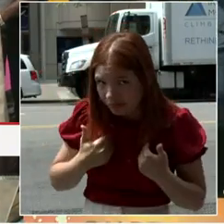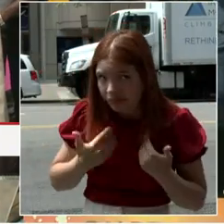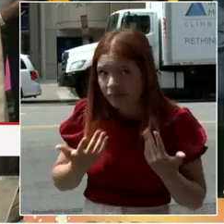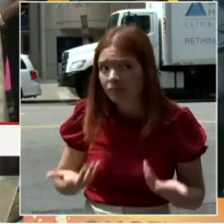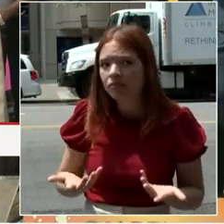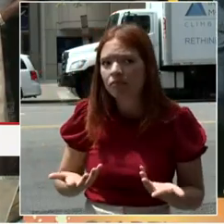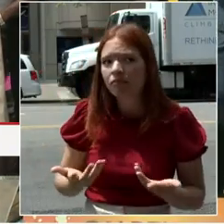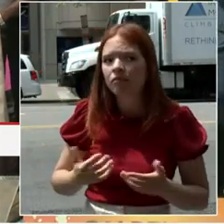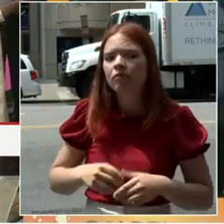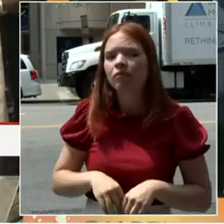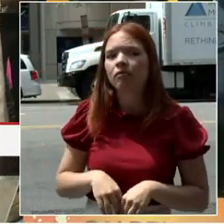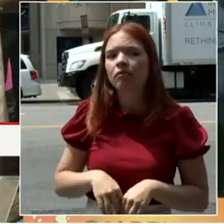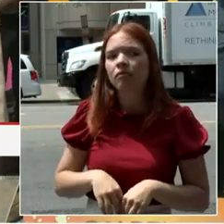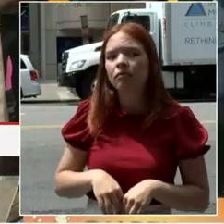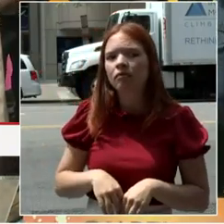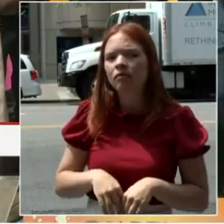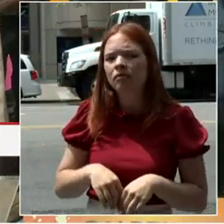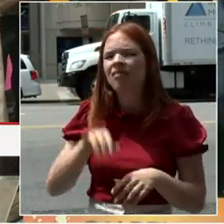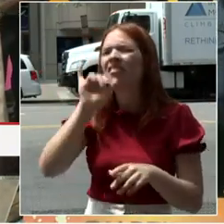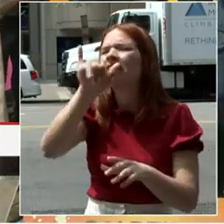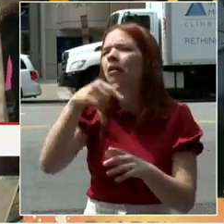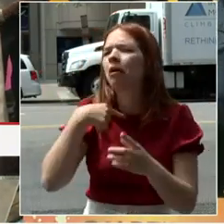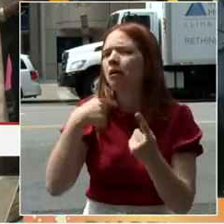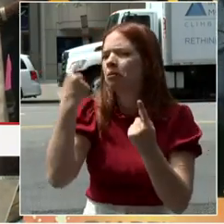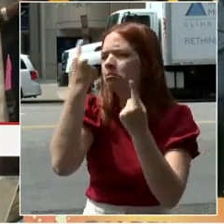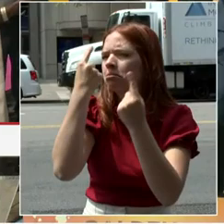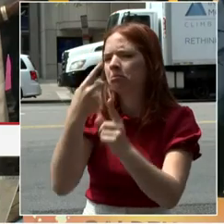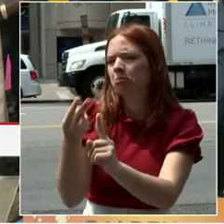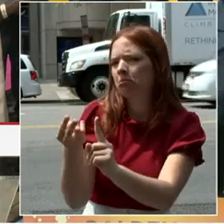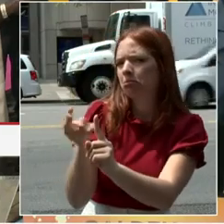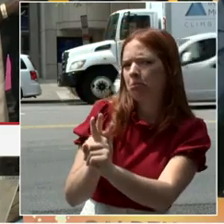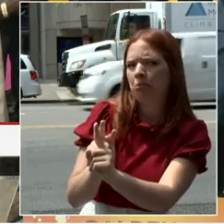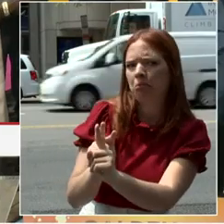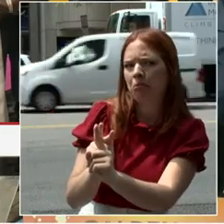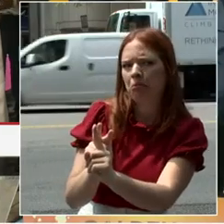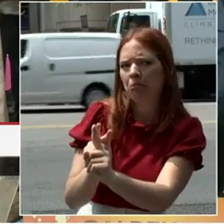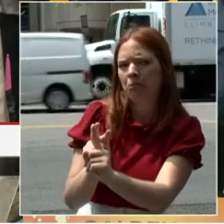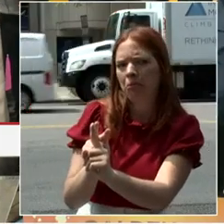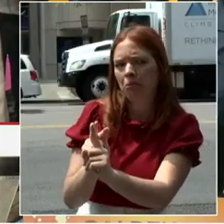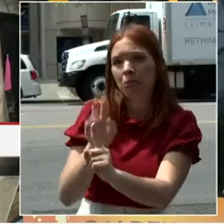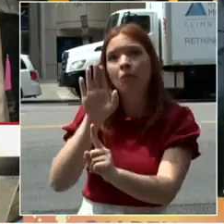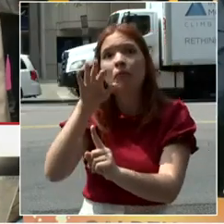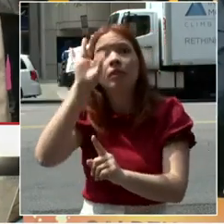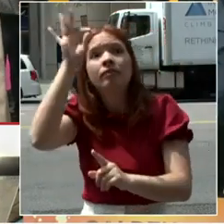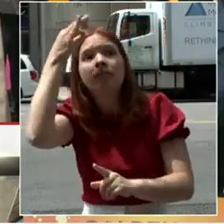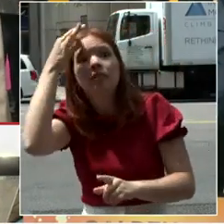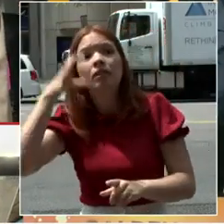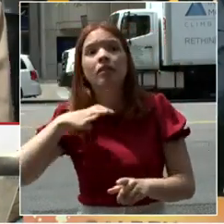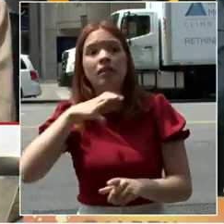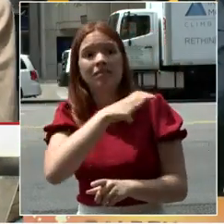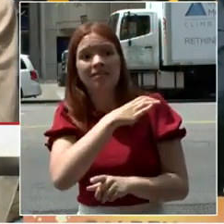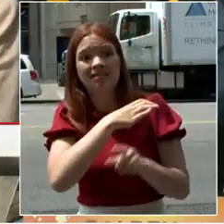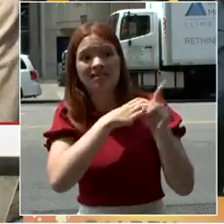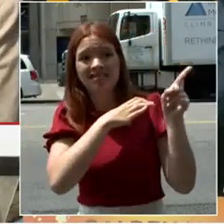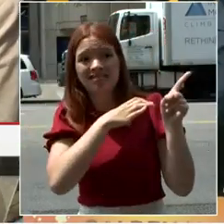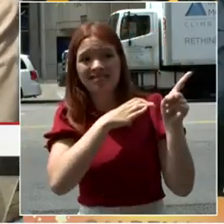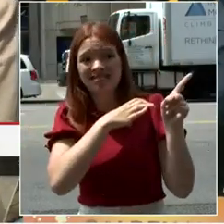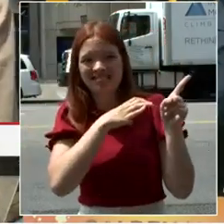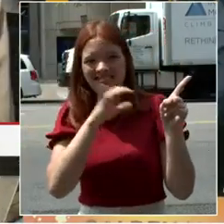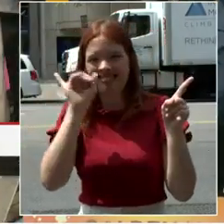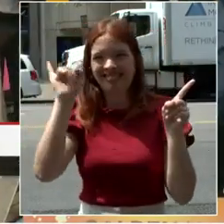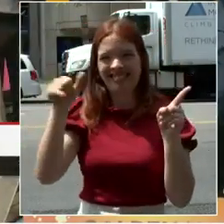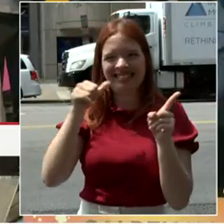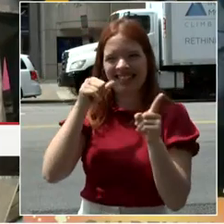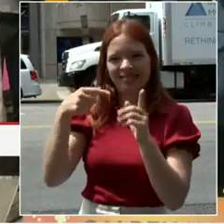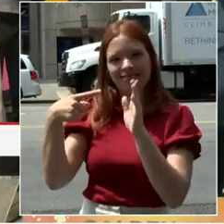Federal City Council does not represent the average Washingtonian. Could you address those two concerns? Sure. So your first question